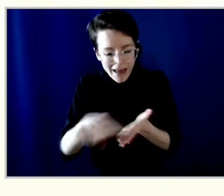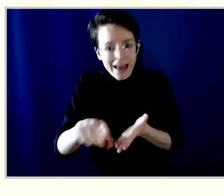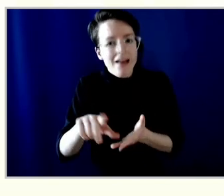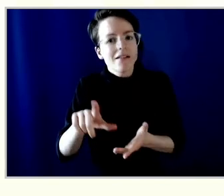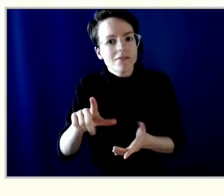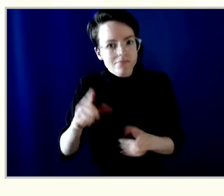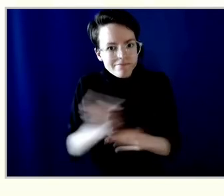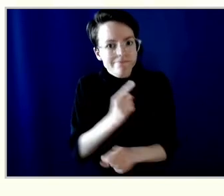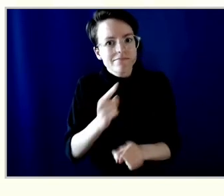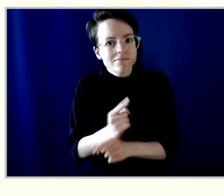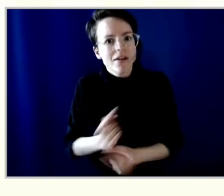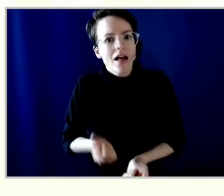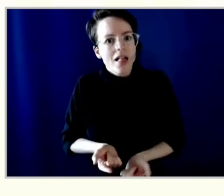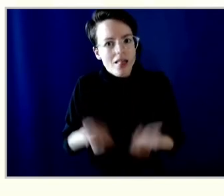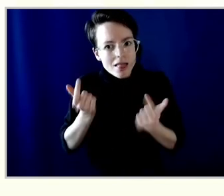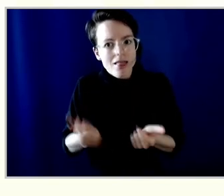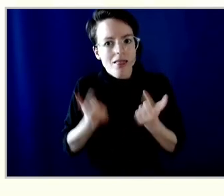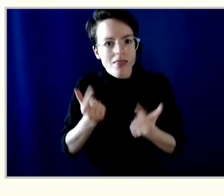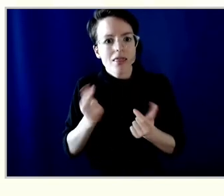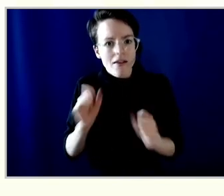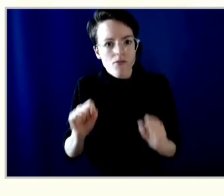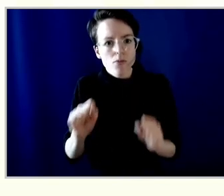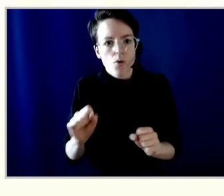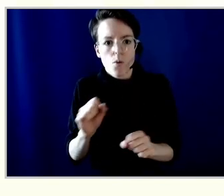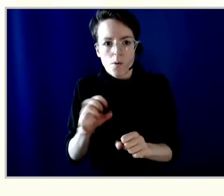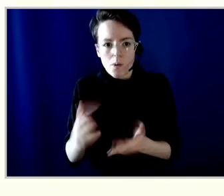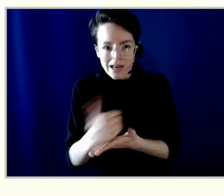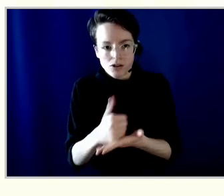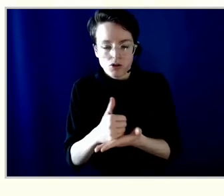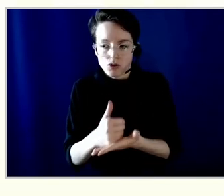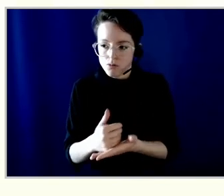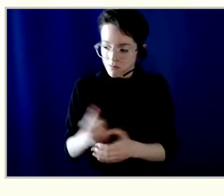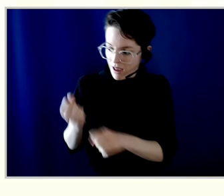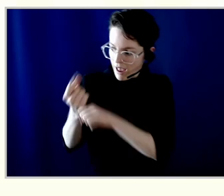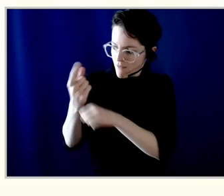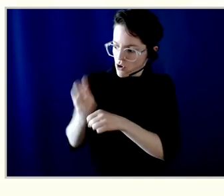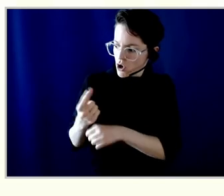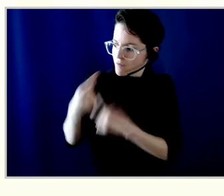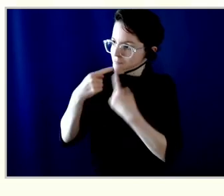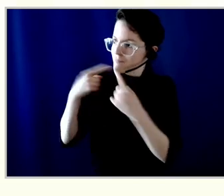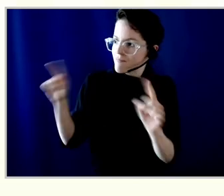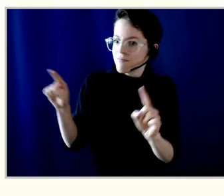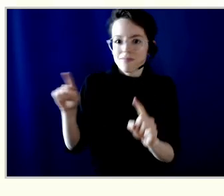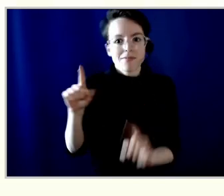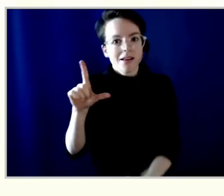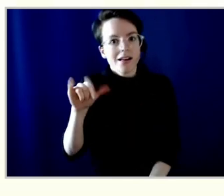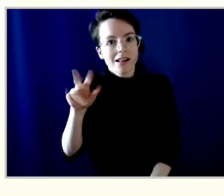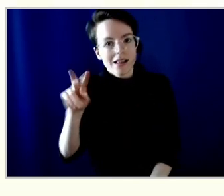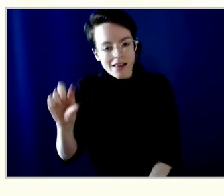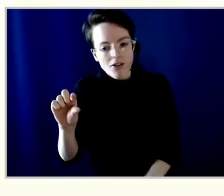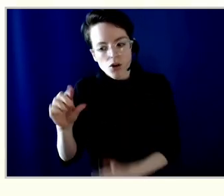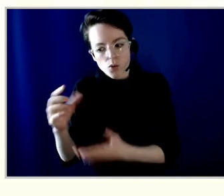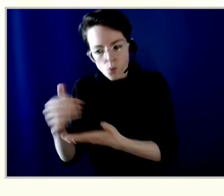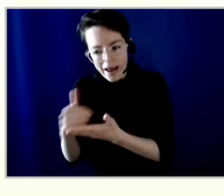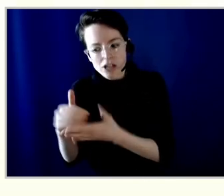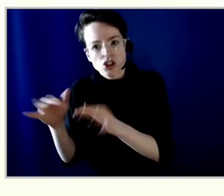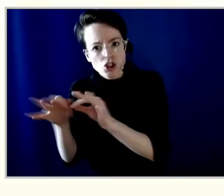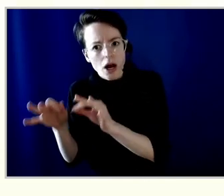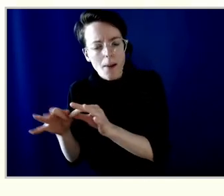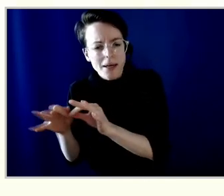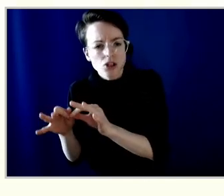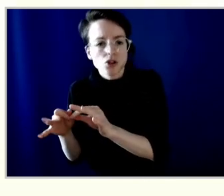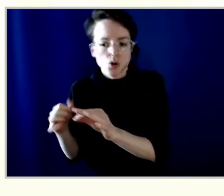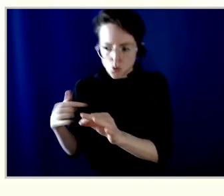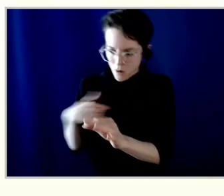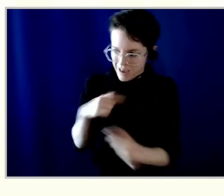based on living wage, you know, what that wage is. So we are that employer. But to answer the broader